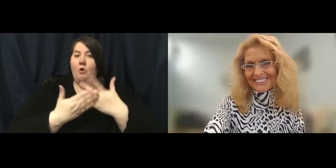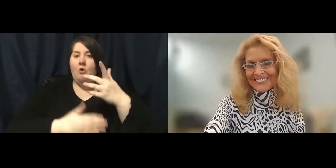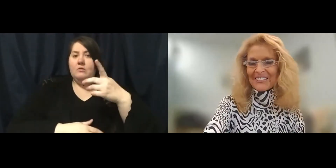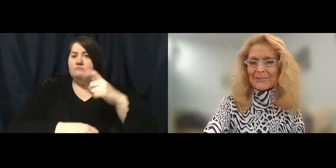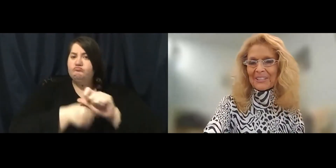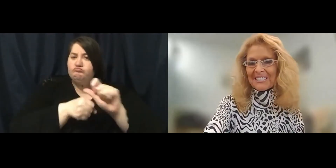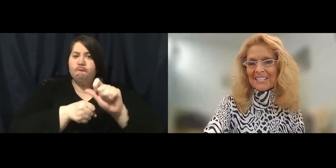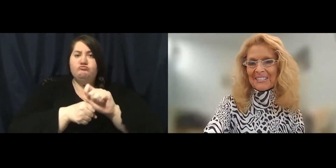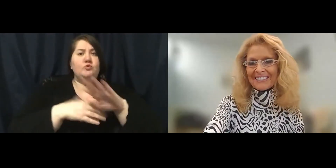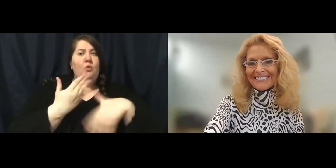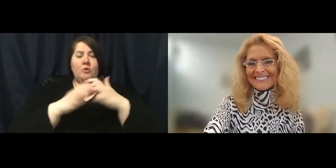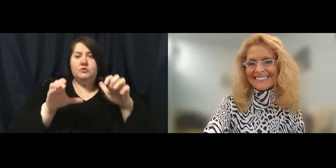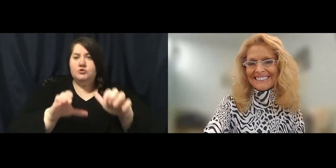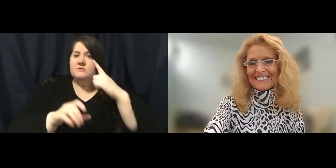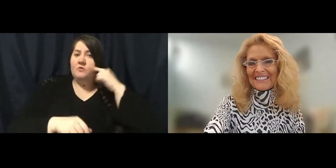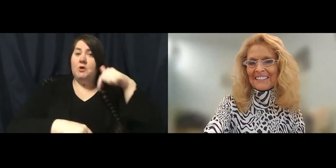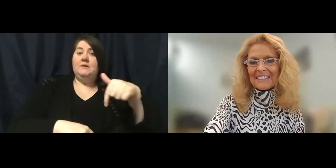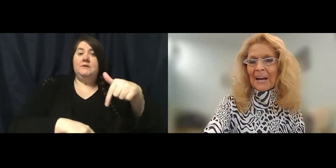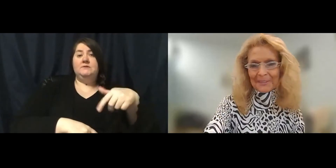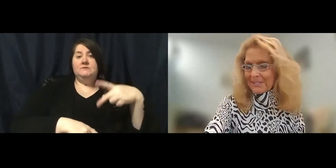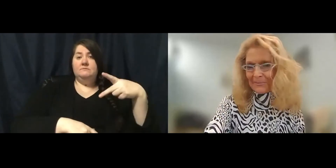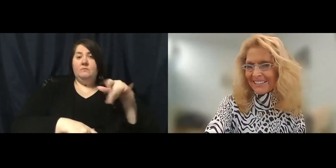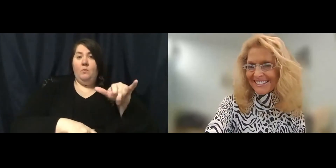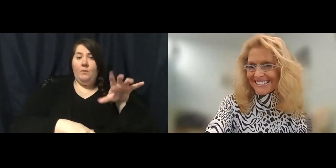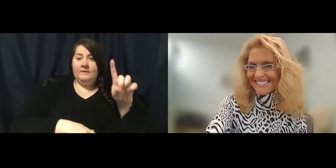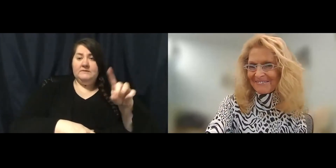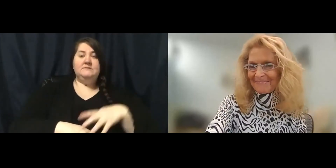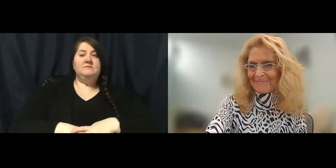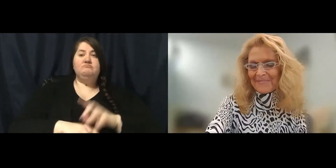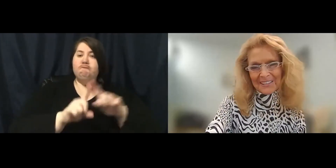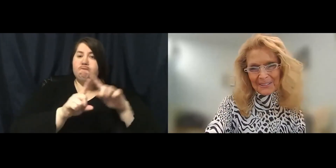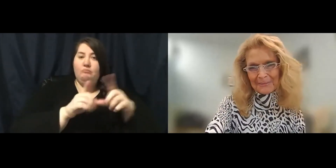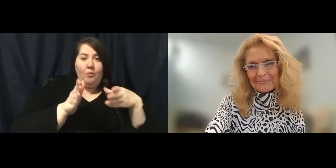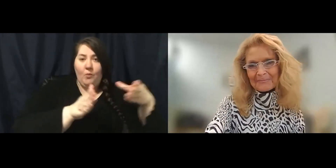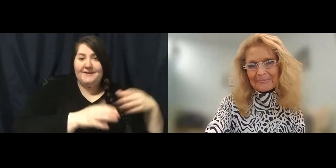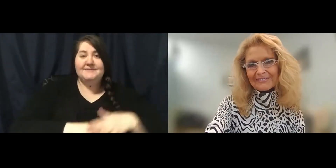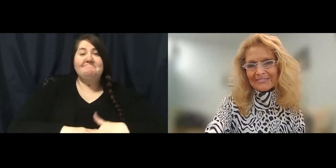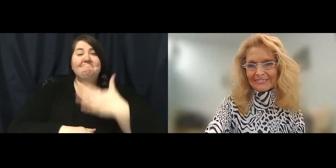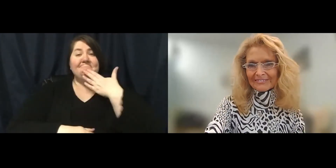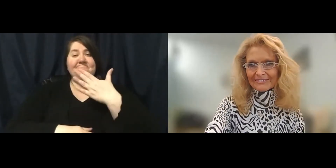for this organization in countless ways. Thank you.